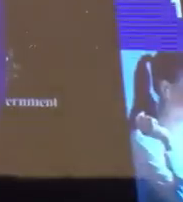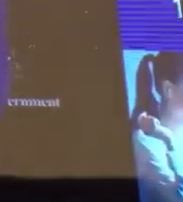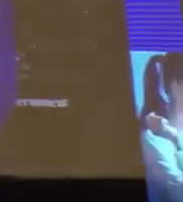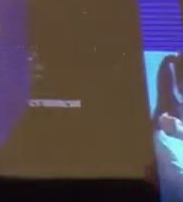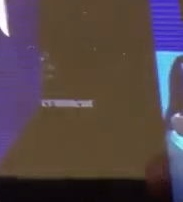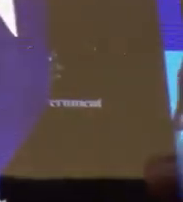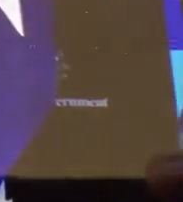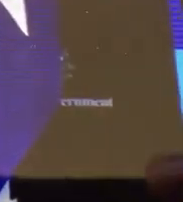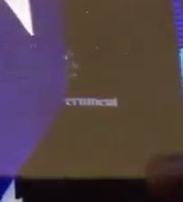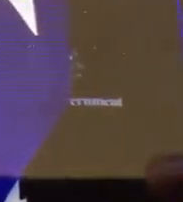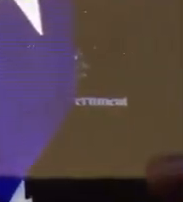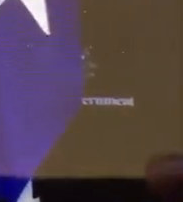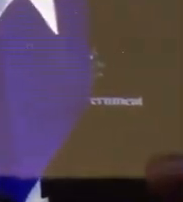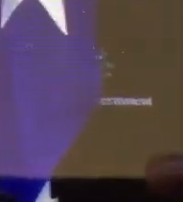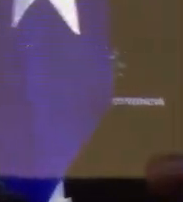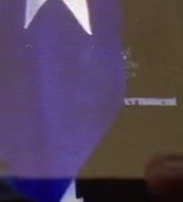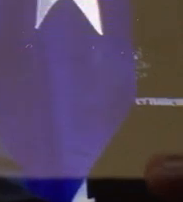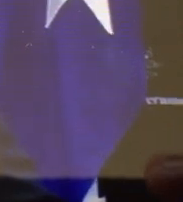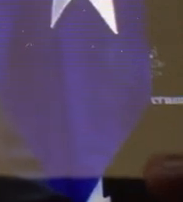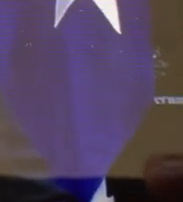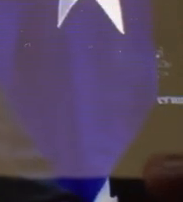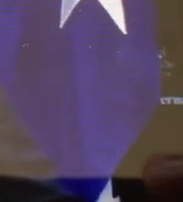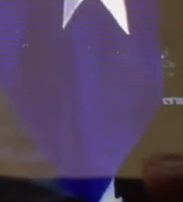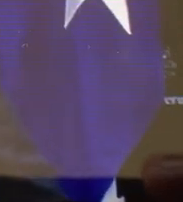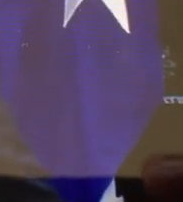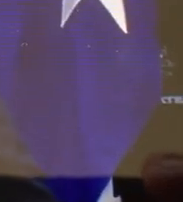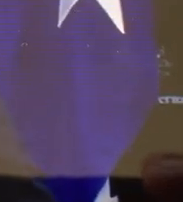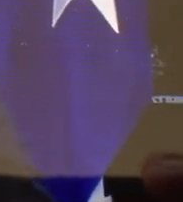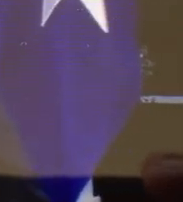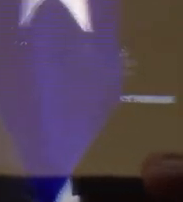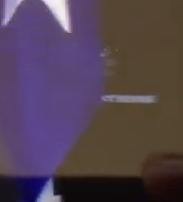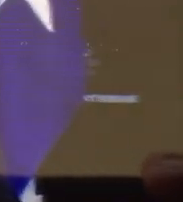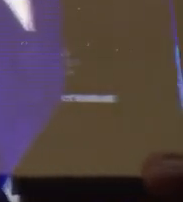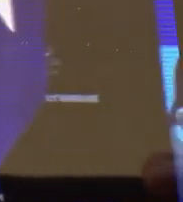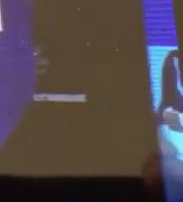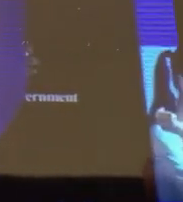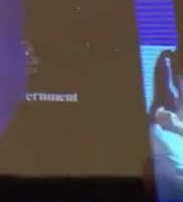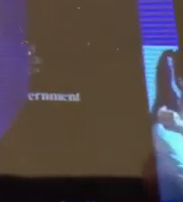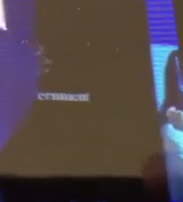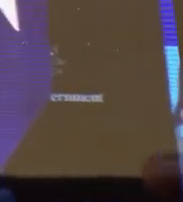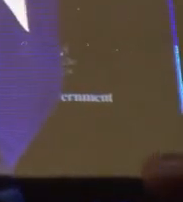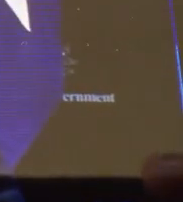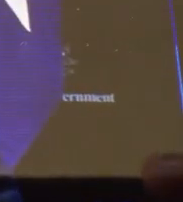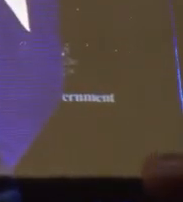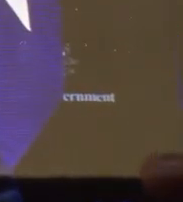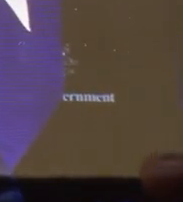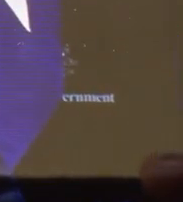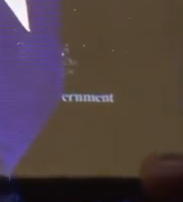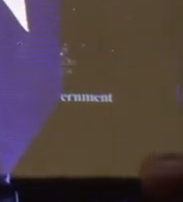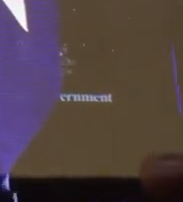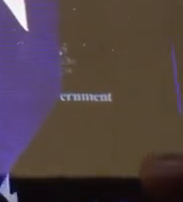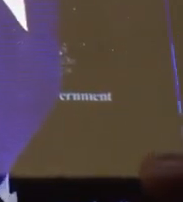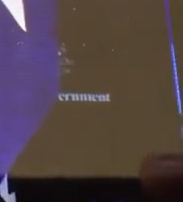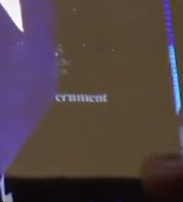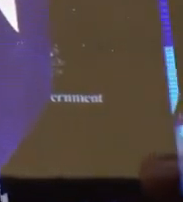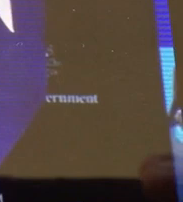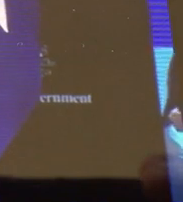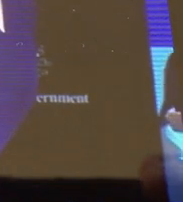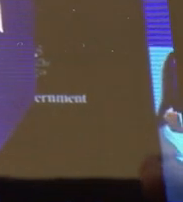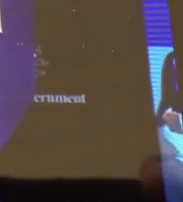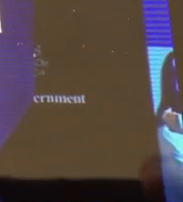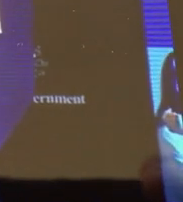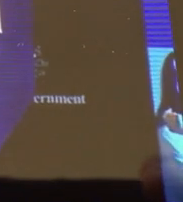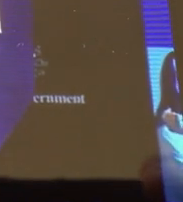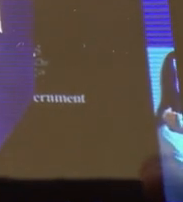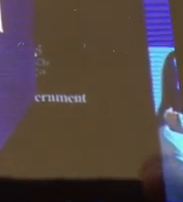pub? The first step to getting back to that is downloading COVIDSafe. Now, if that isn't an incentive for Australians to download COVIDSafe